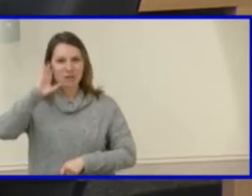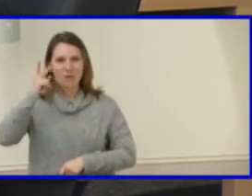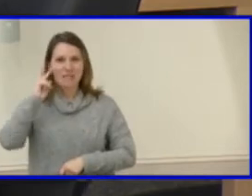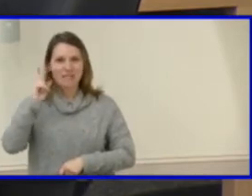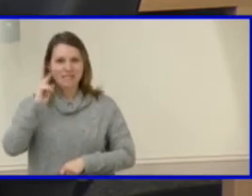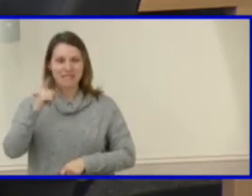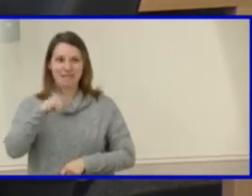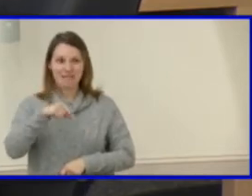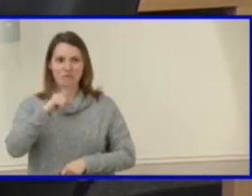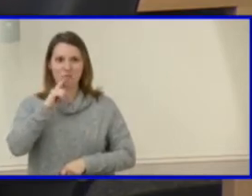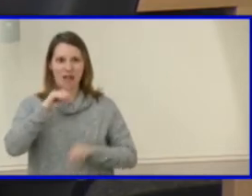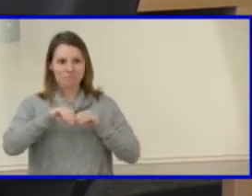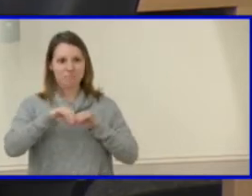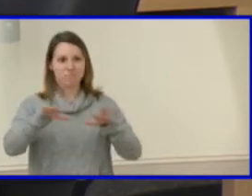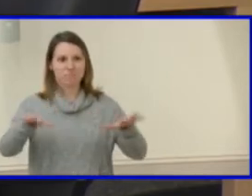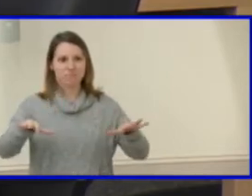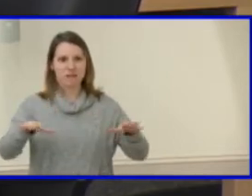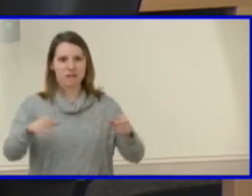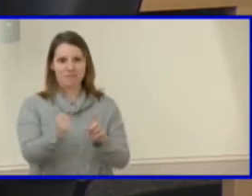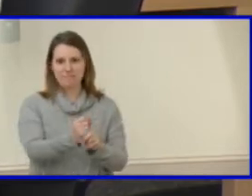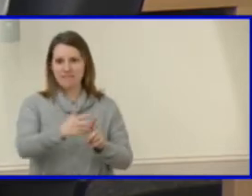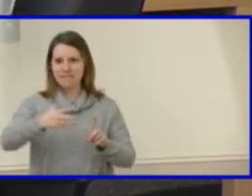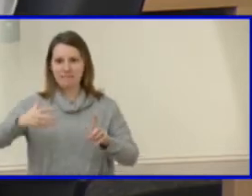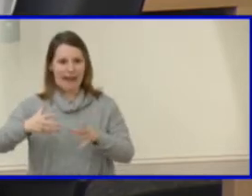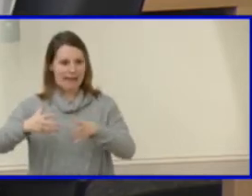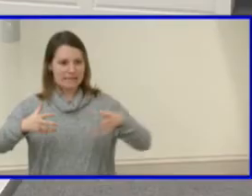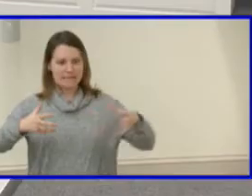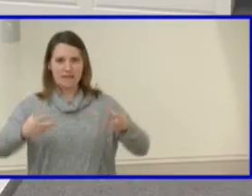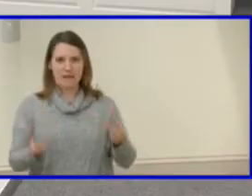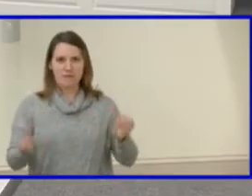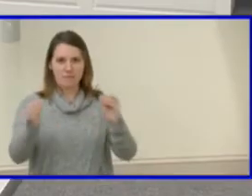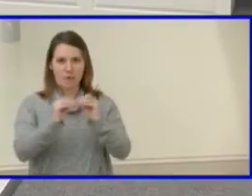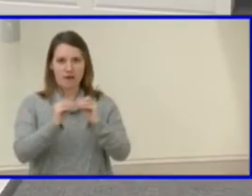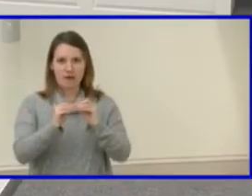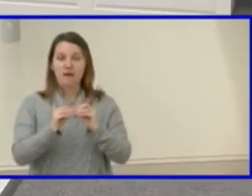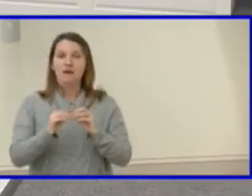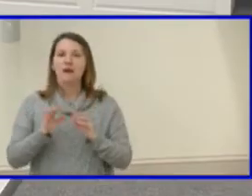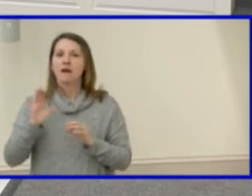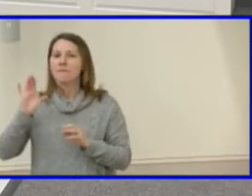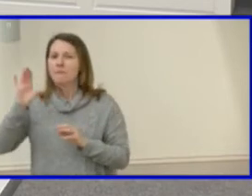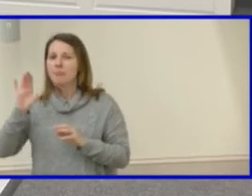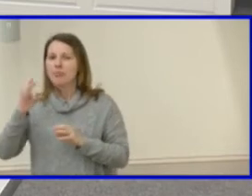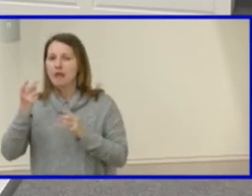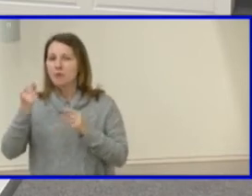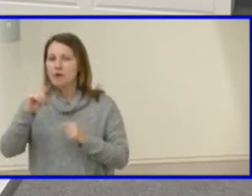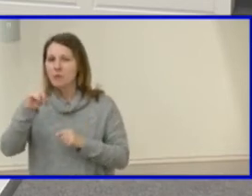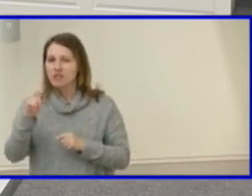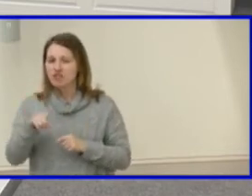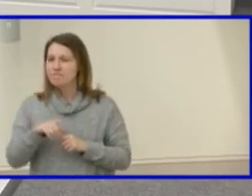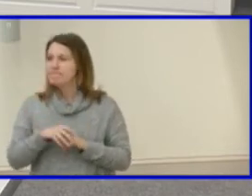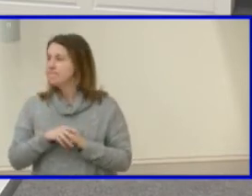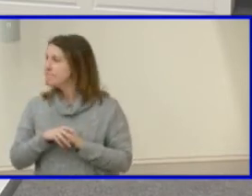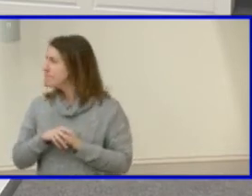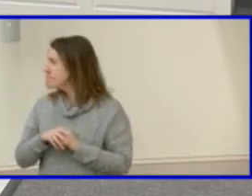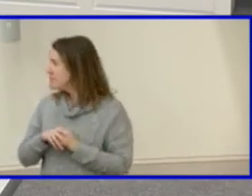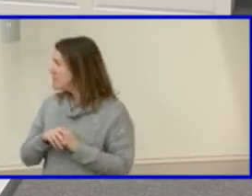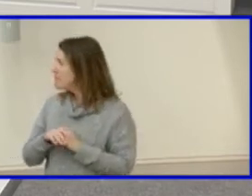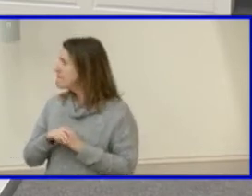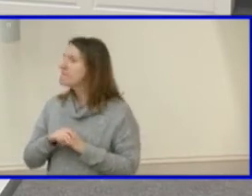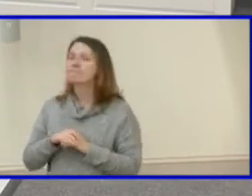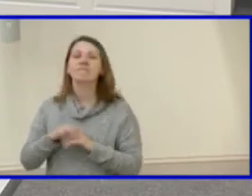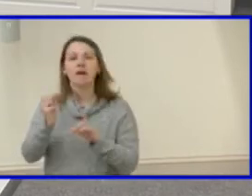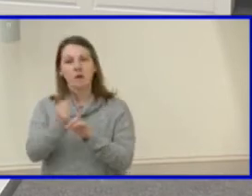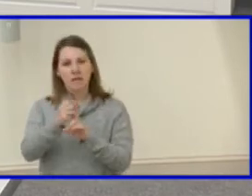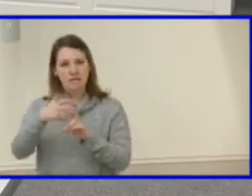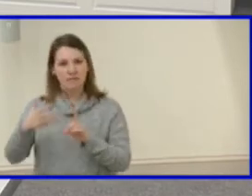more in different ways. So thank you. Thank you. A quick question, kind of expounding on the dialogue that you had with